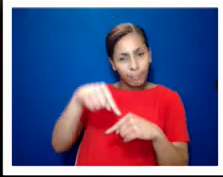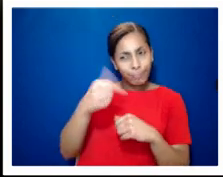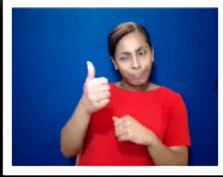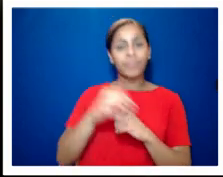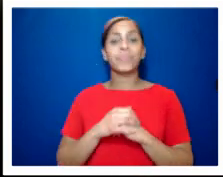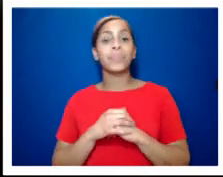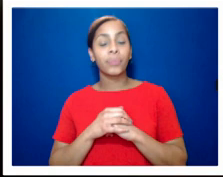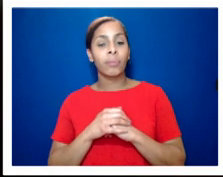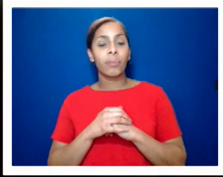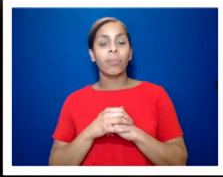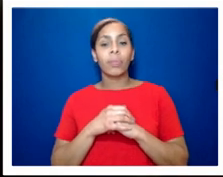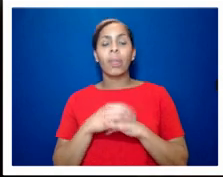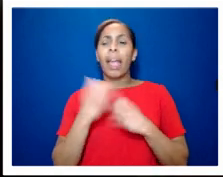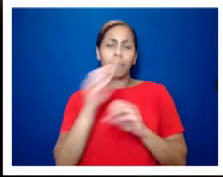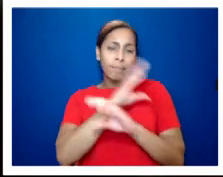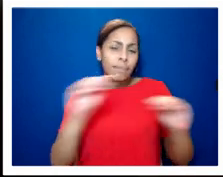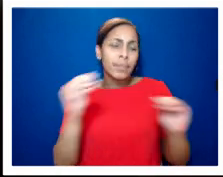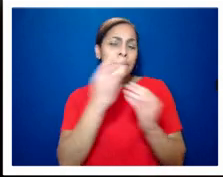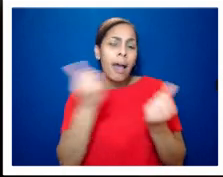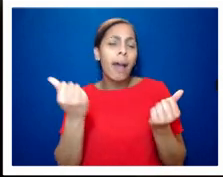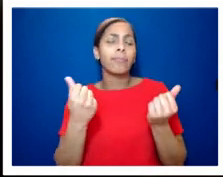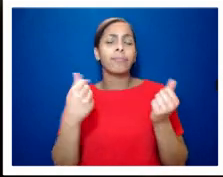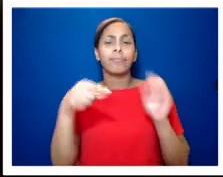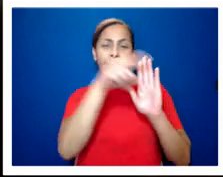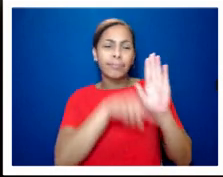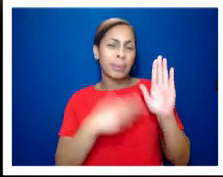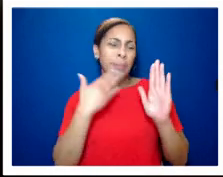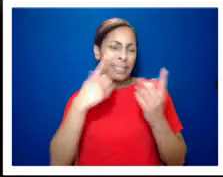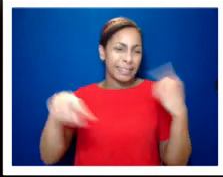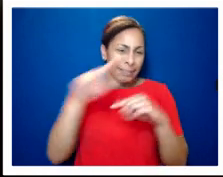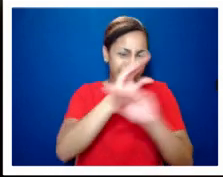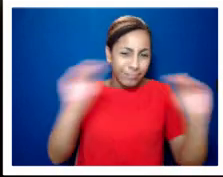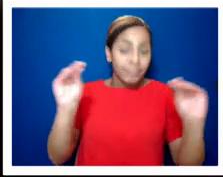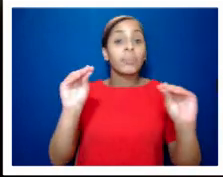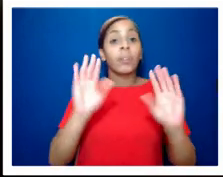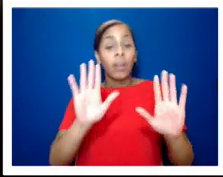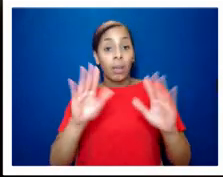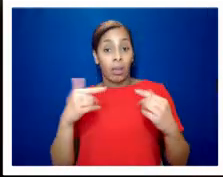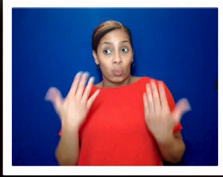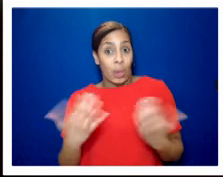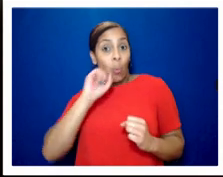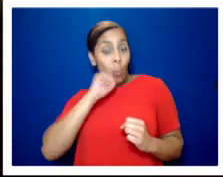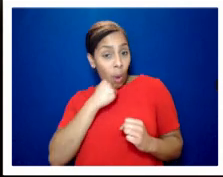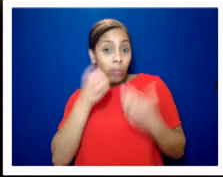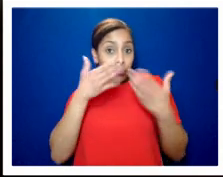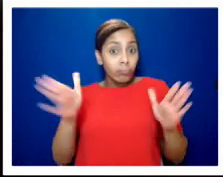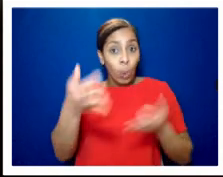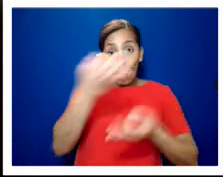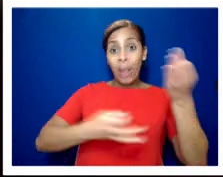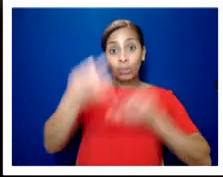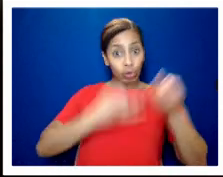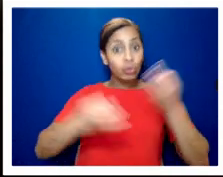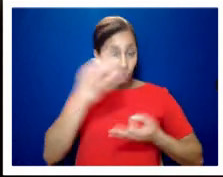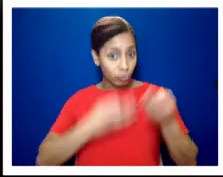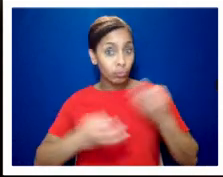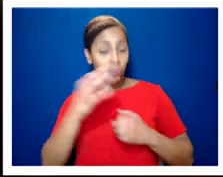there's a few housekeeping points that i just want to make for you we are taking questions and we're going to have a q a later on can i